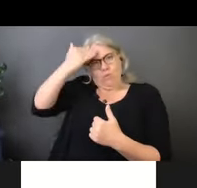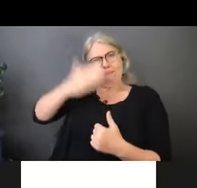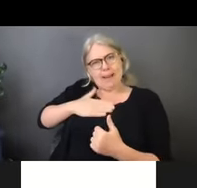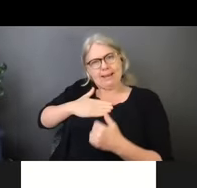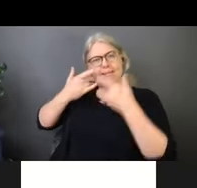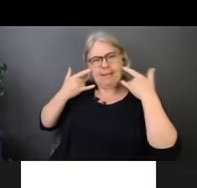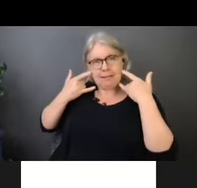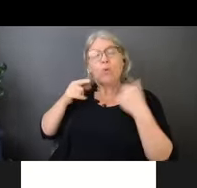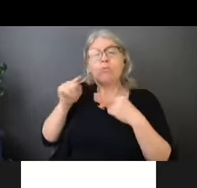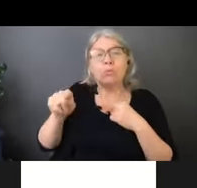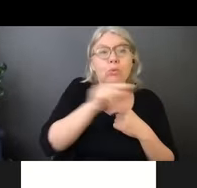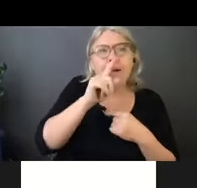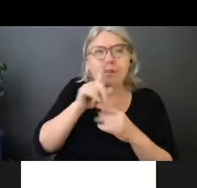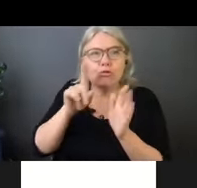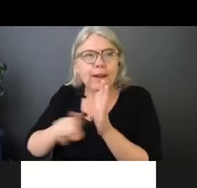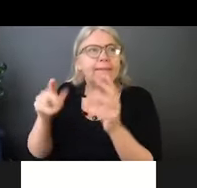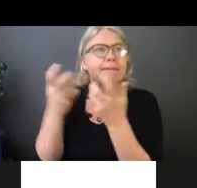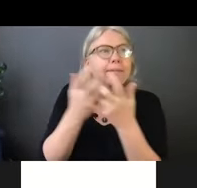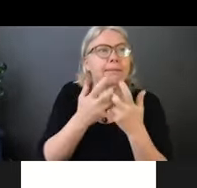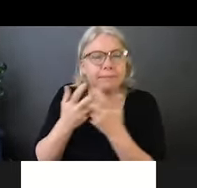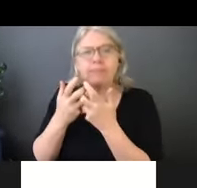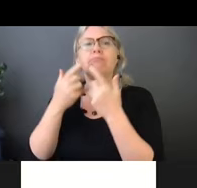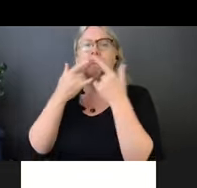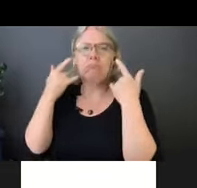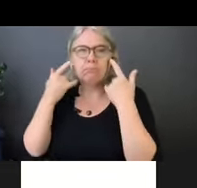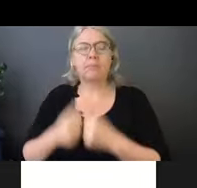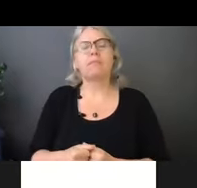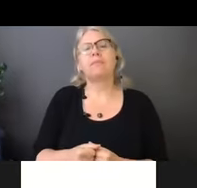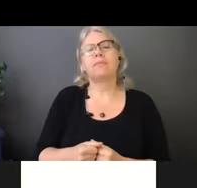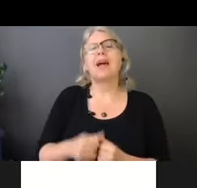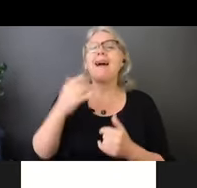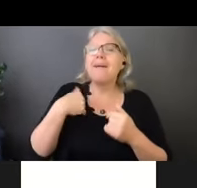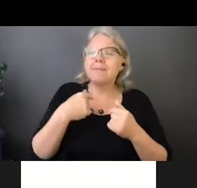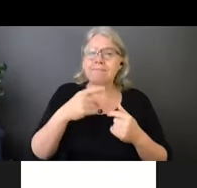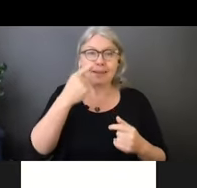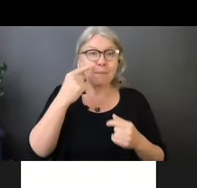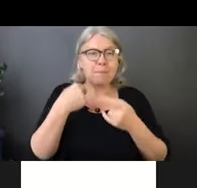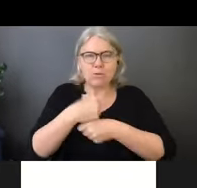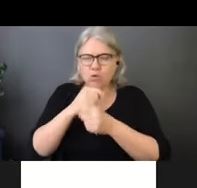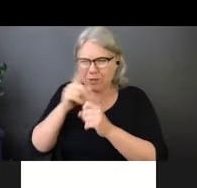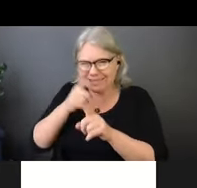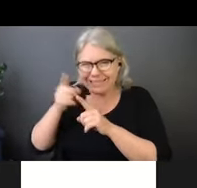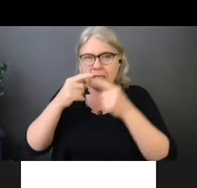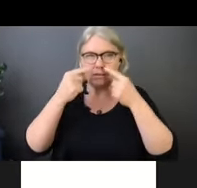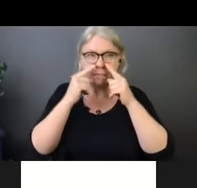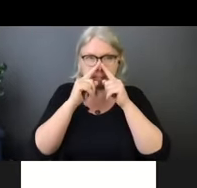that are approved to ensure that the, the seal and the fit is going to ensure that nothing